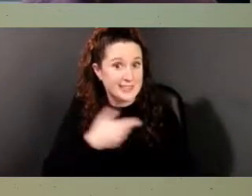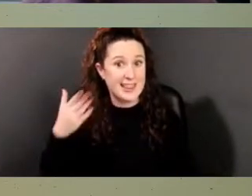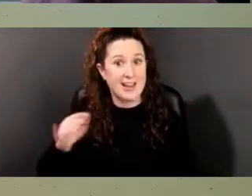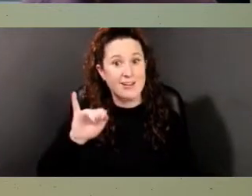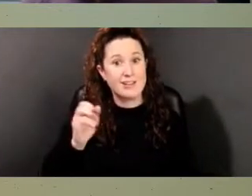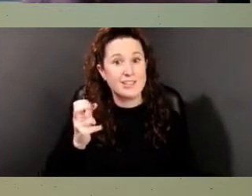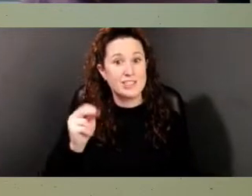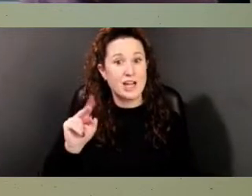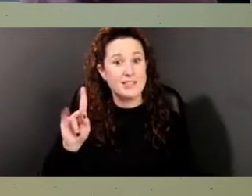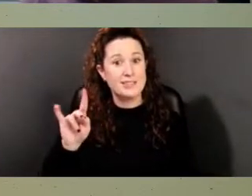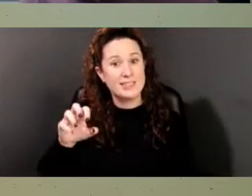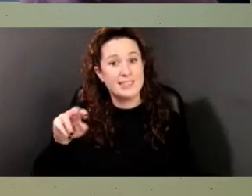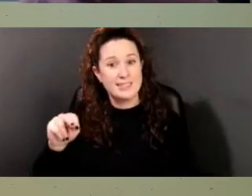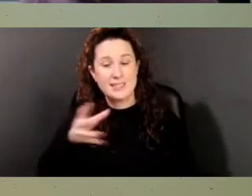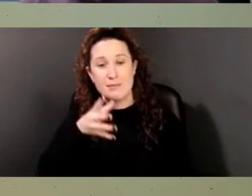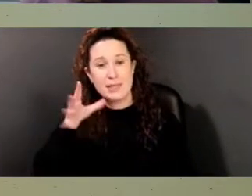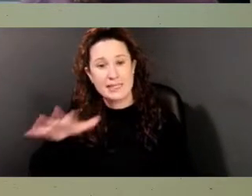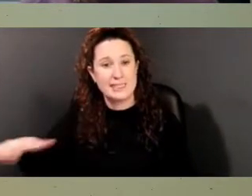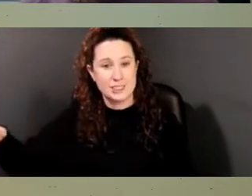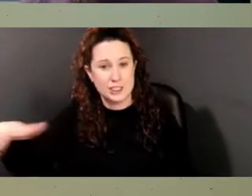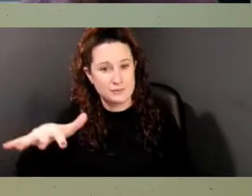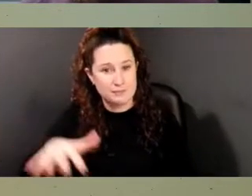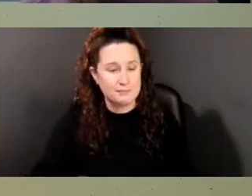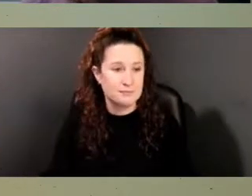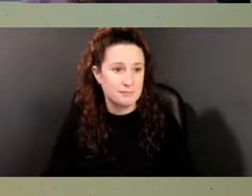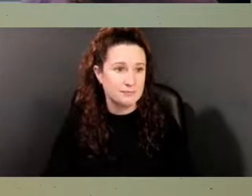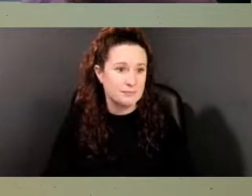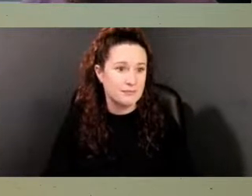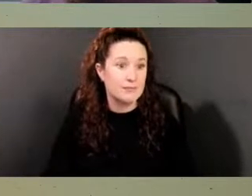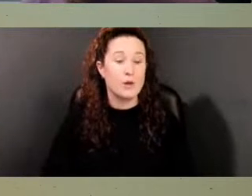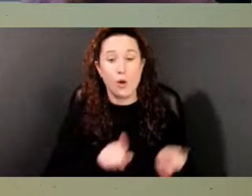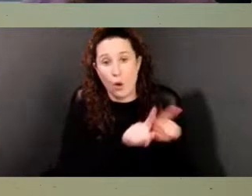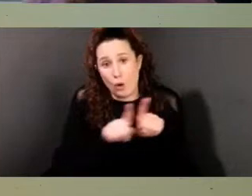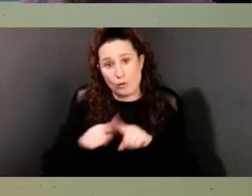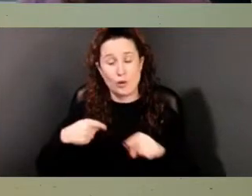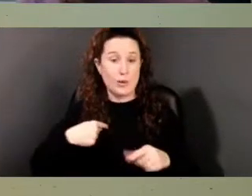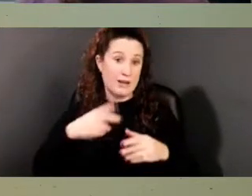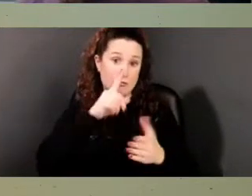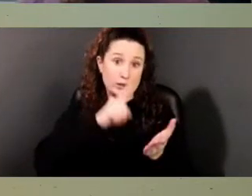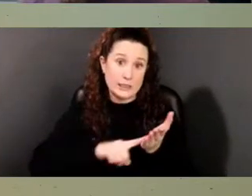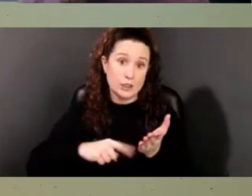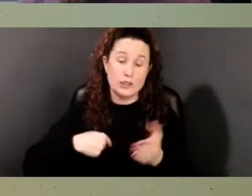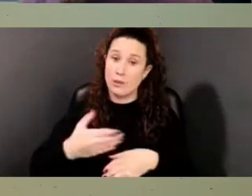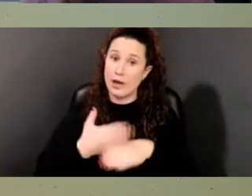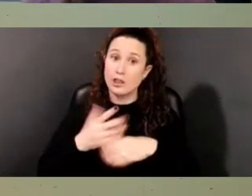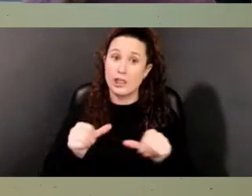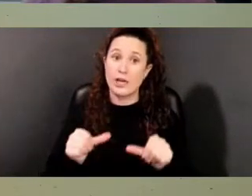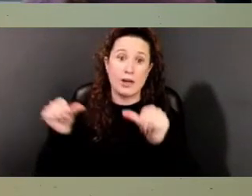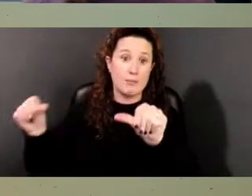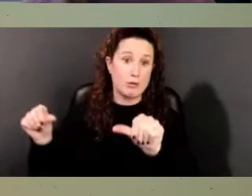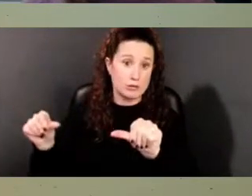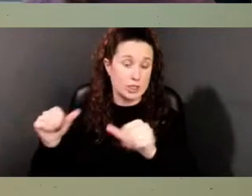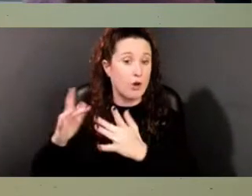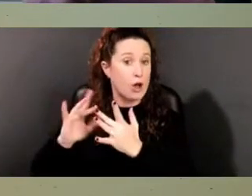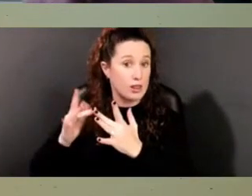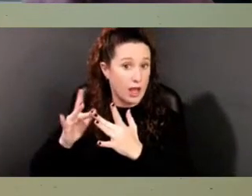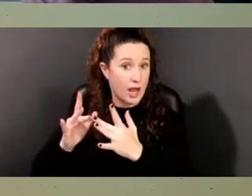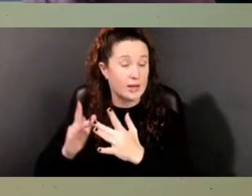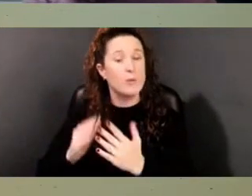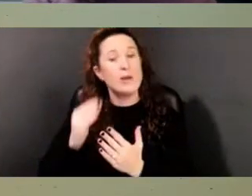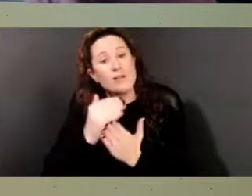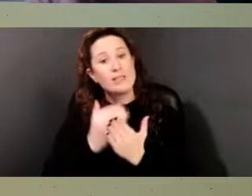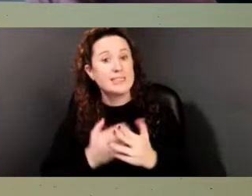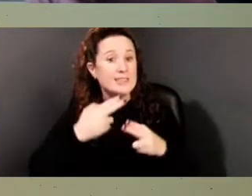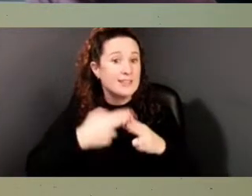Next slide. We are also sharing our research online through a list of names and stories that we are calling the